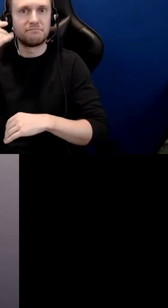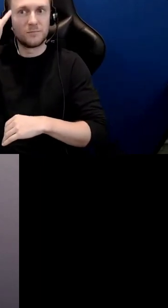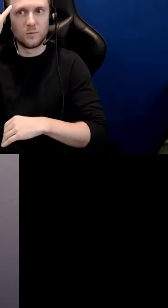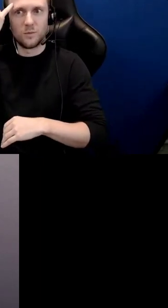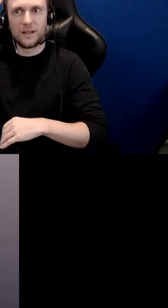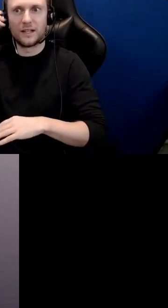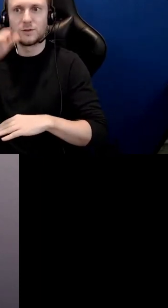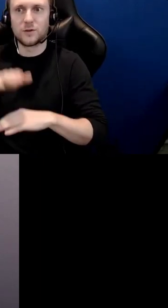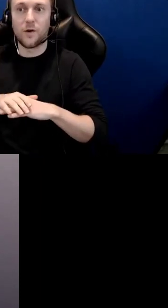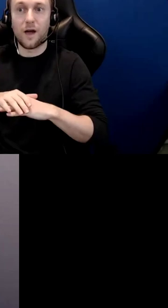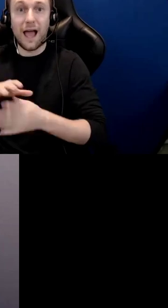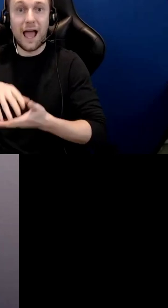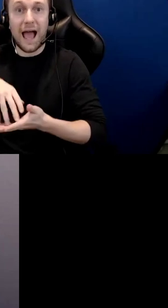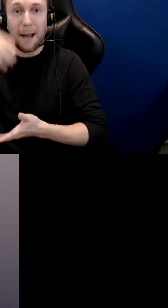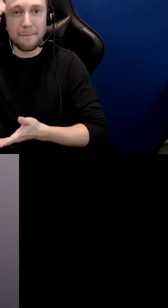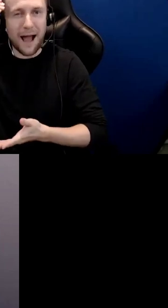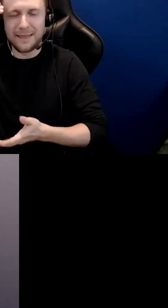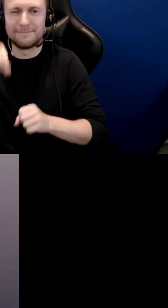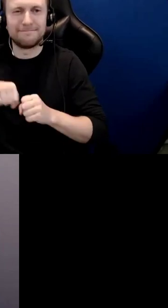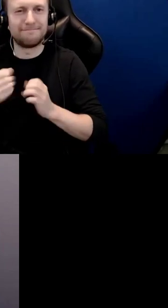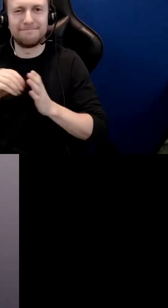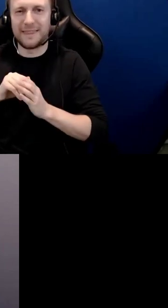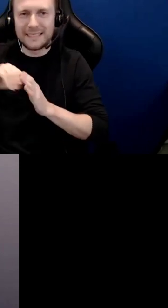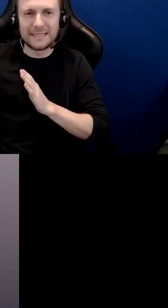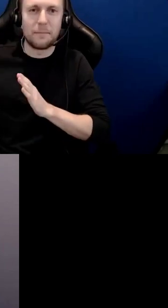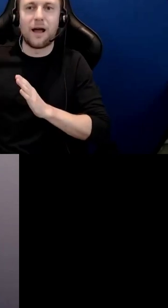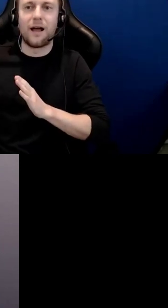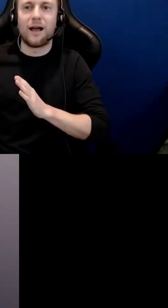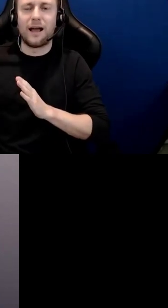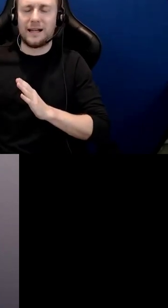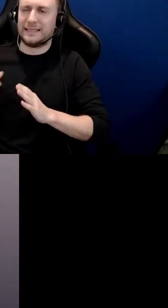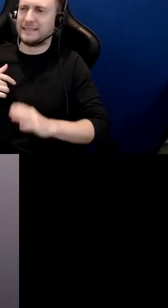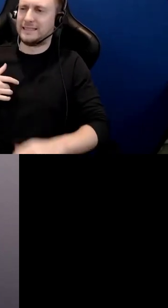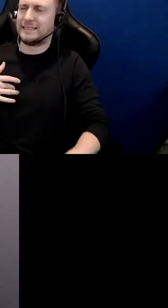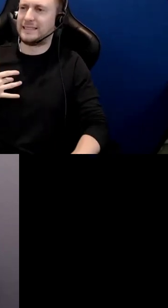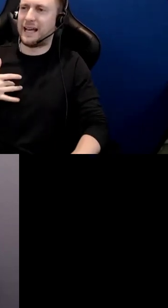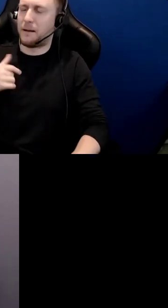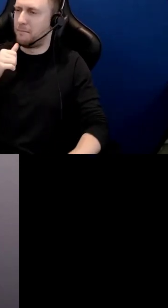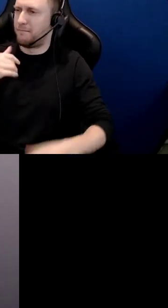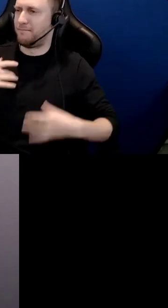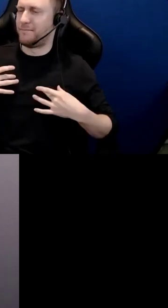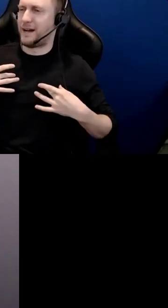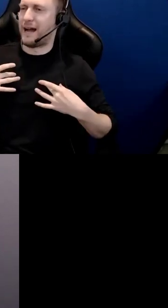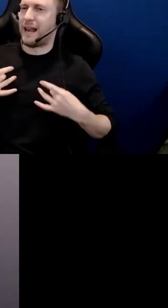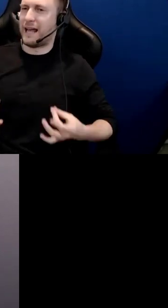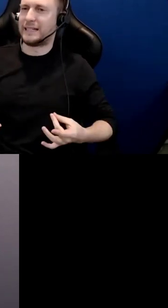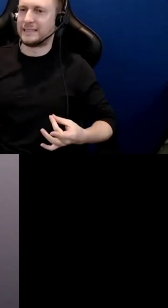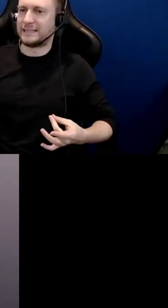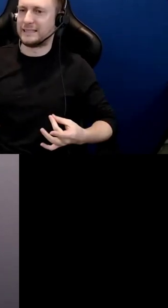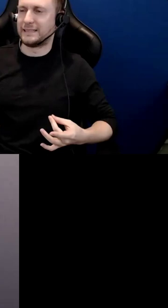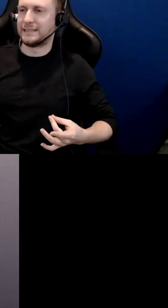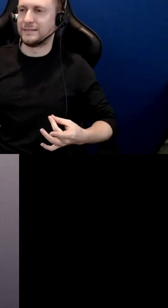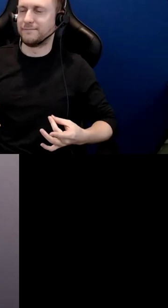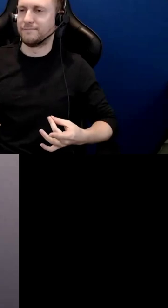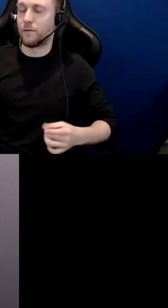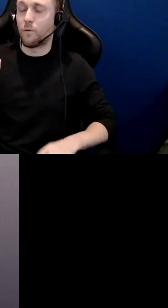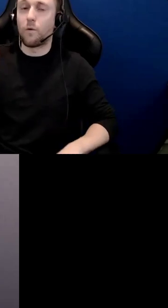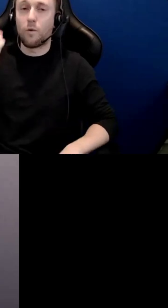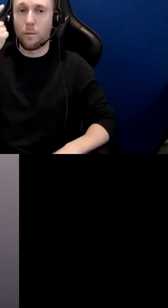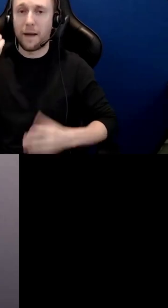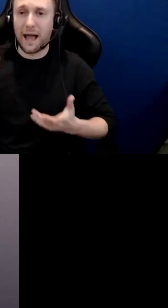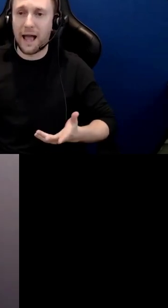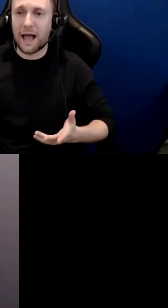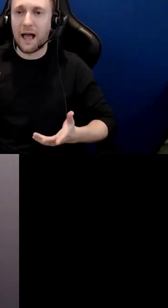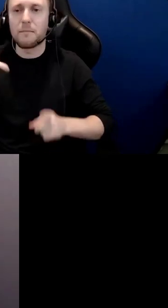one of the signs i know i'm doing it right because i get a bit of a queasy feeling in my stomach i feel really off so for those who are still figuring this out it's great next